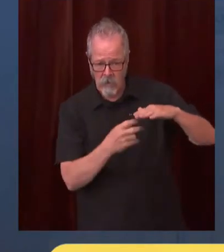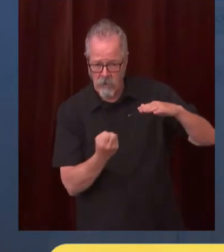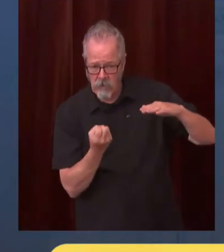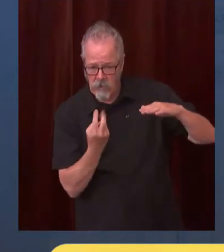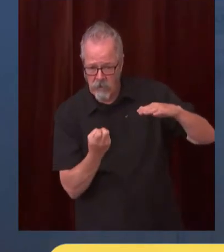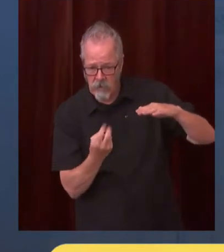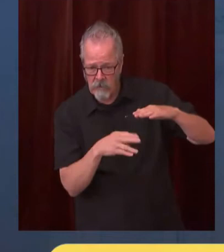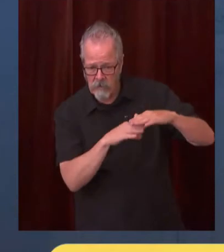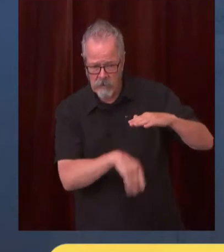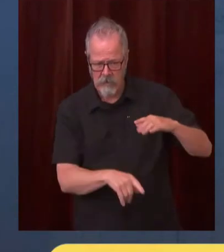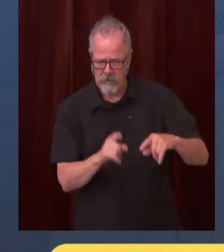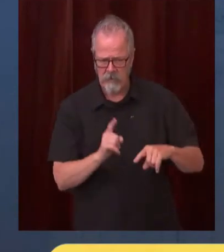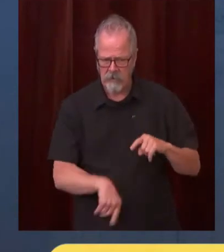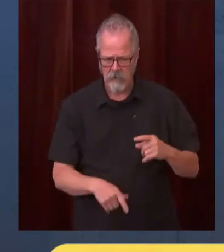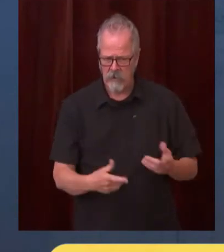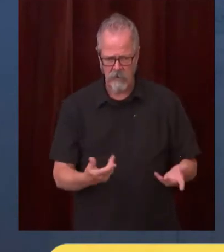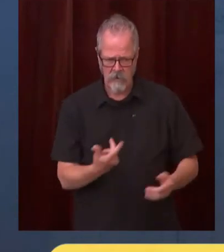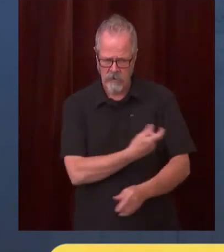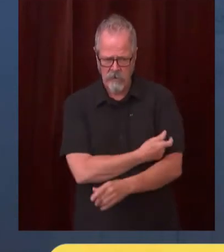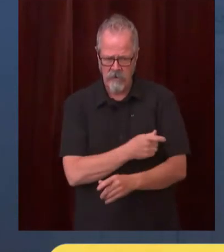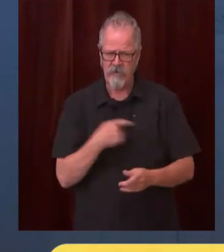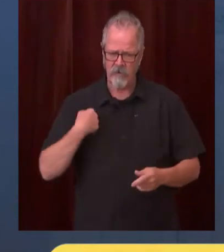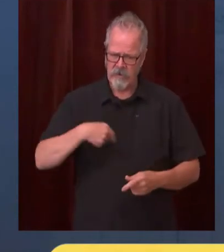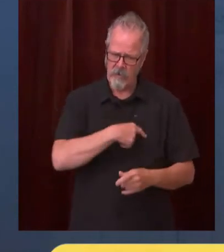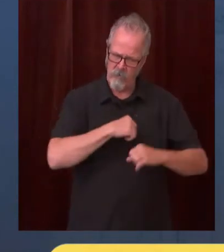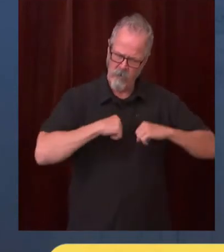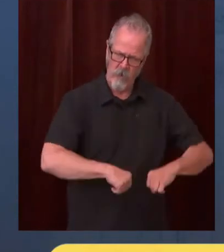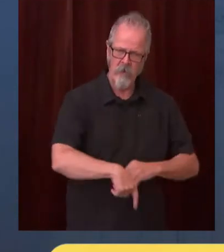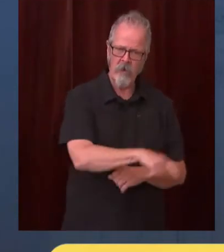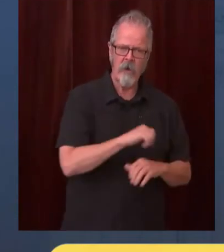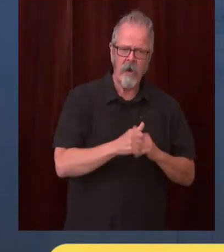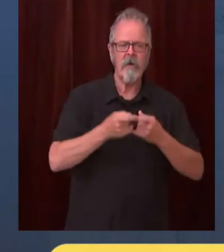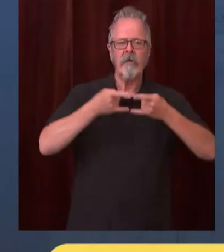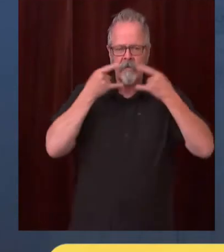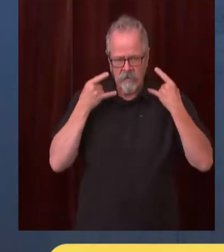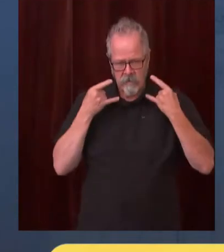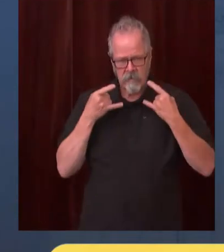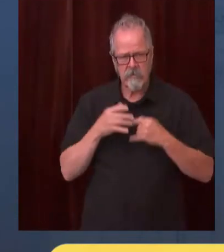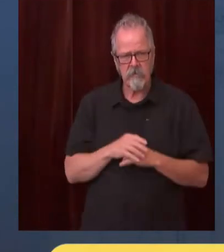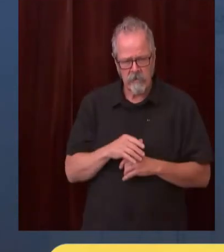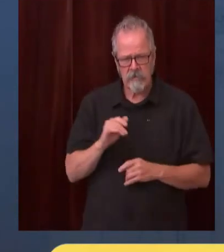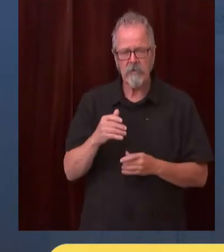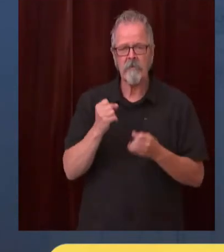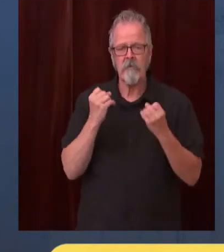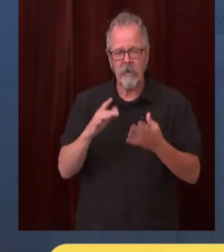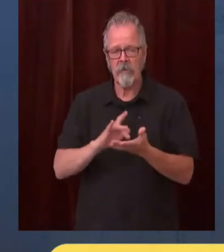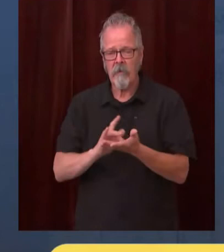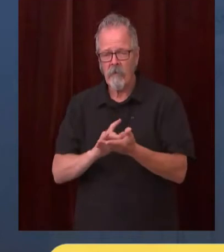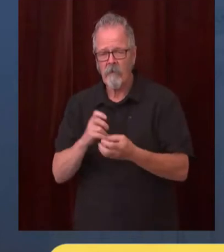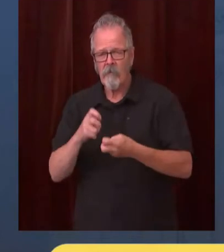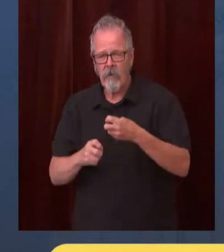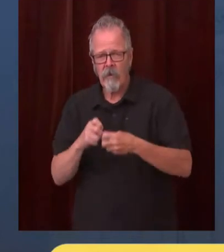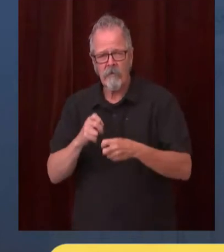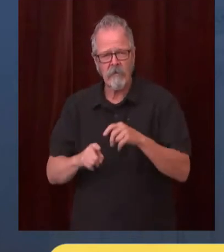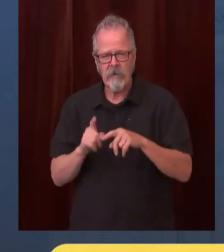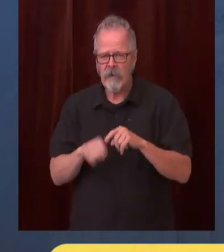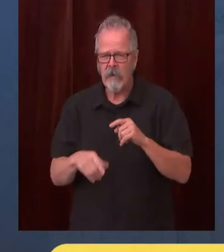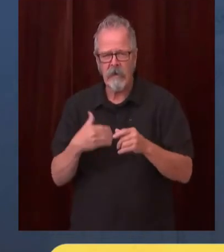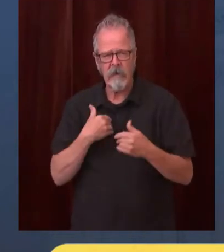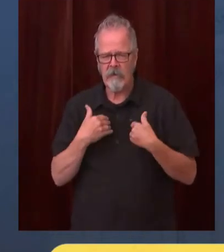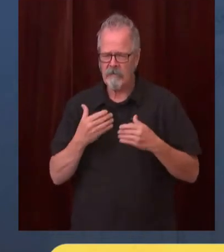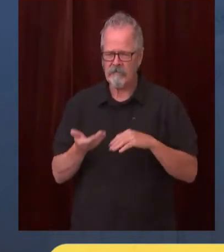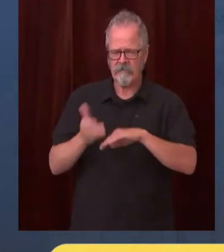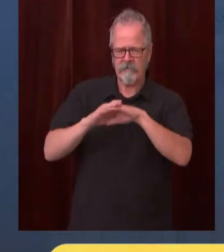some sense a mask helps everyone but when we wear it it particularly helps those innocent children